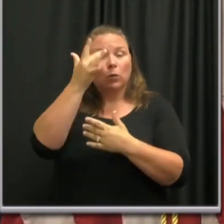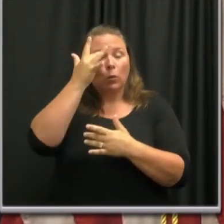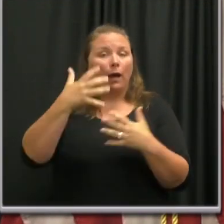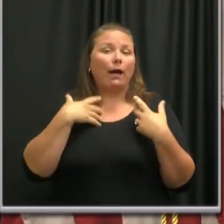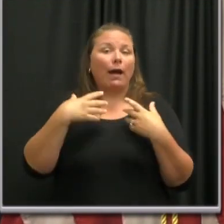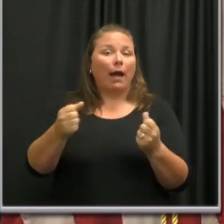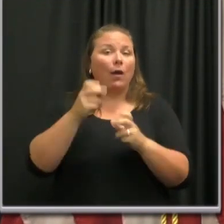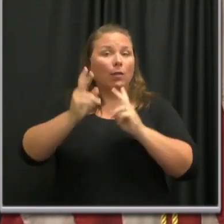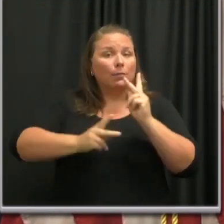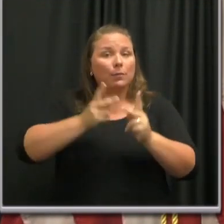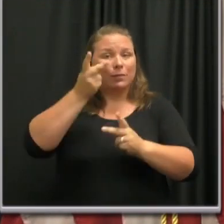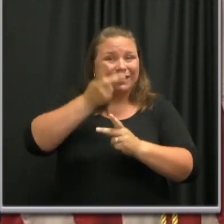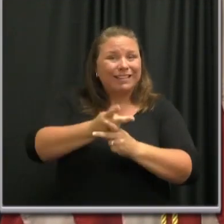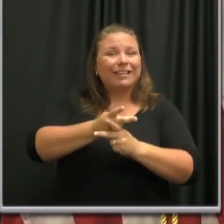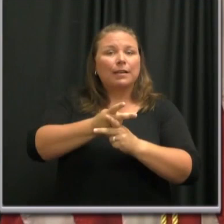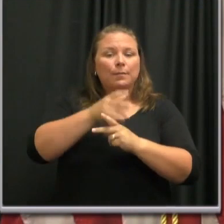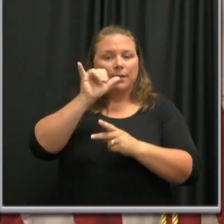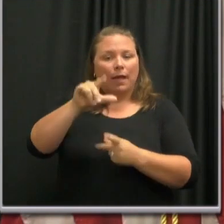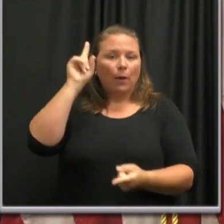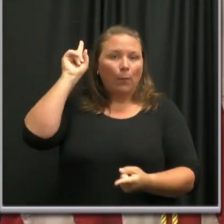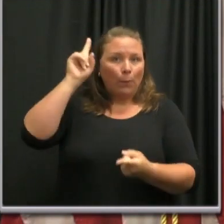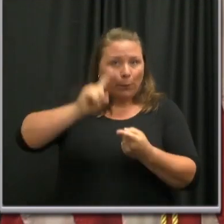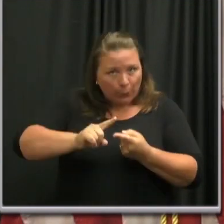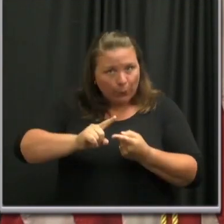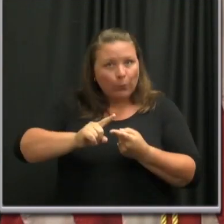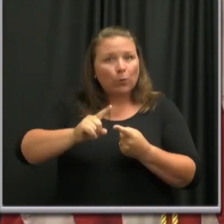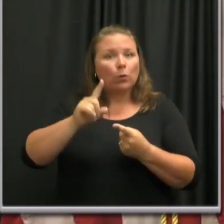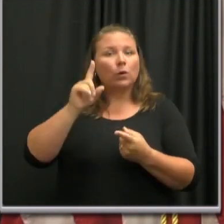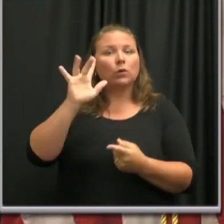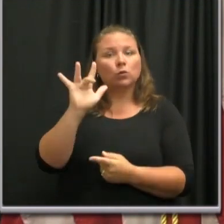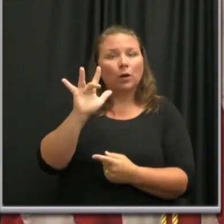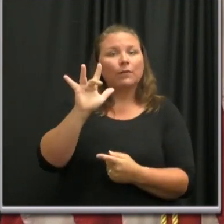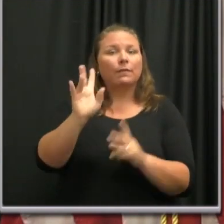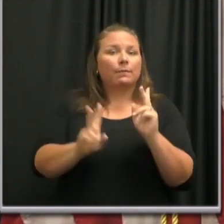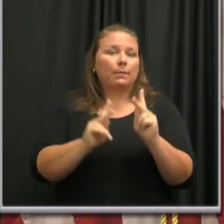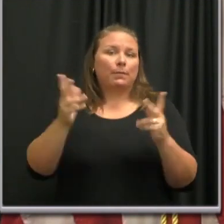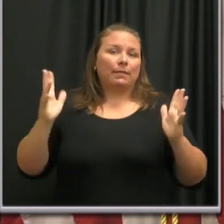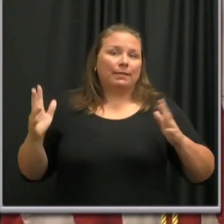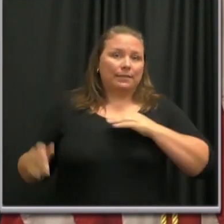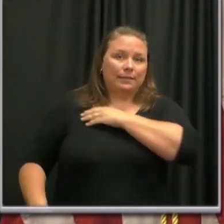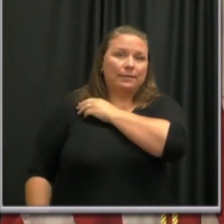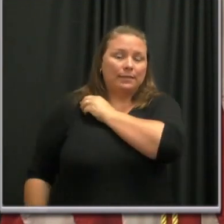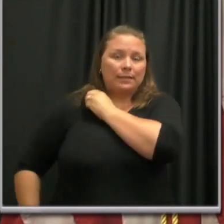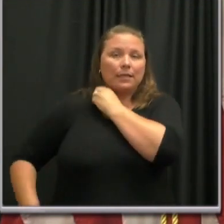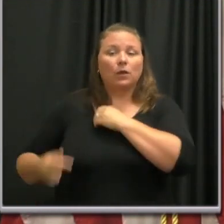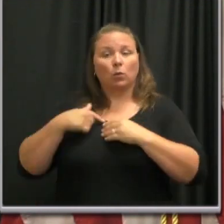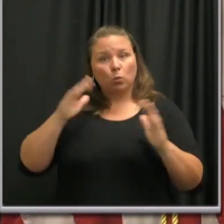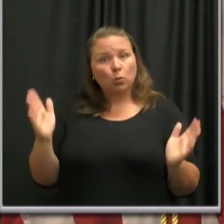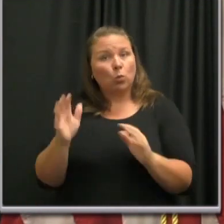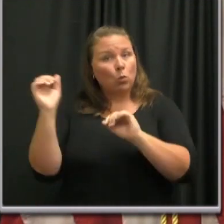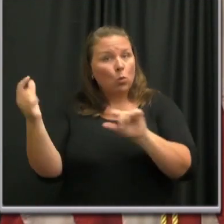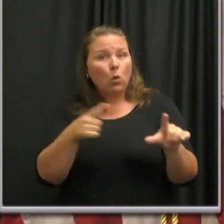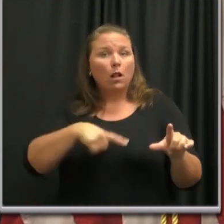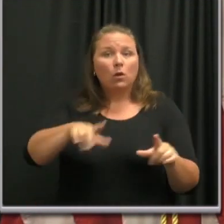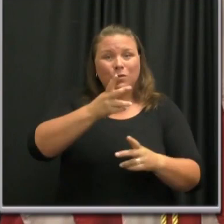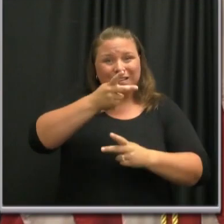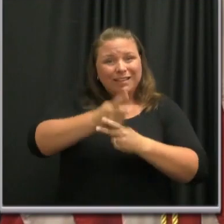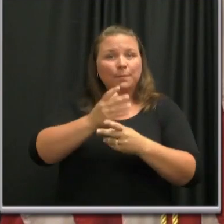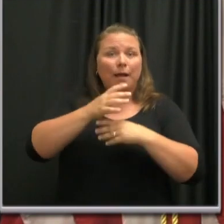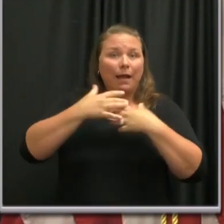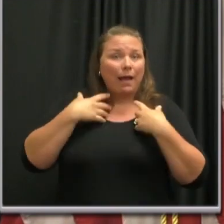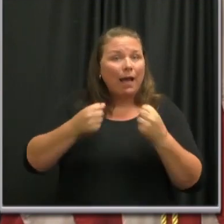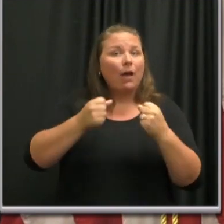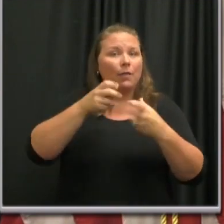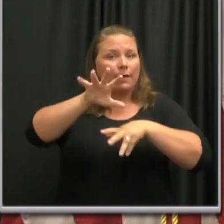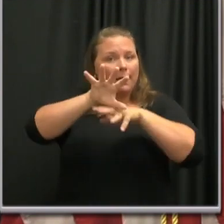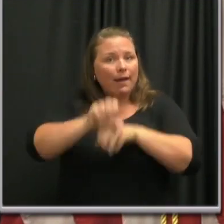officials have kept the informal group gathering size limit to 25 individuals and urge everyone to practice healthy habits in